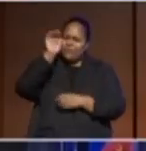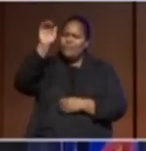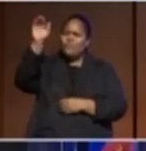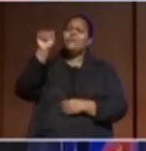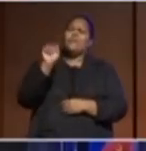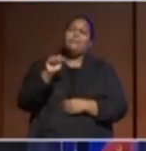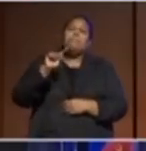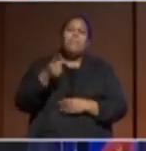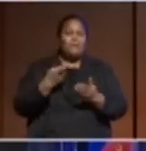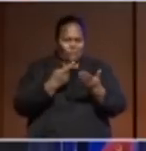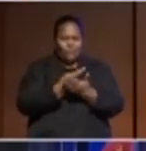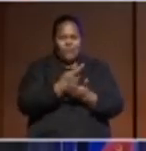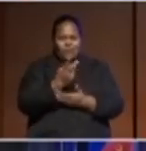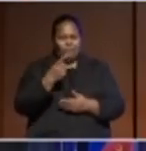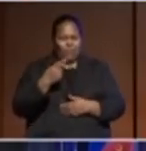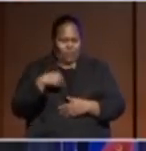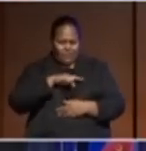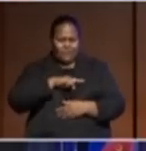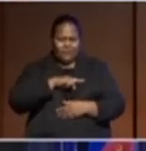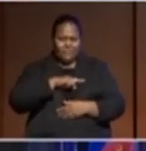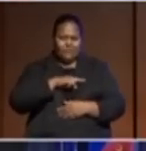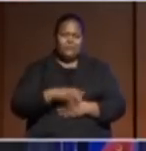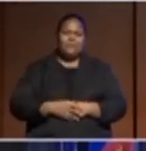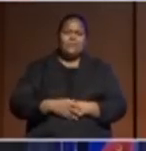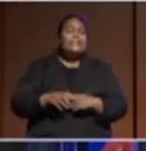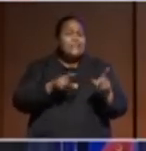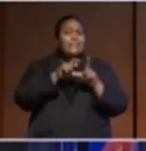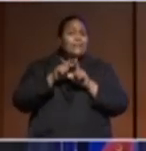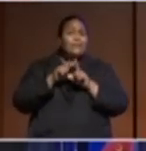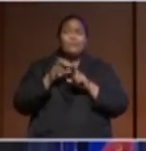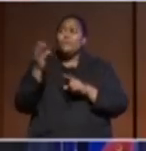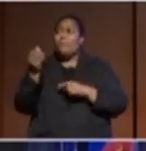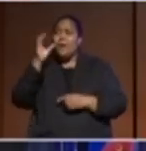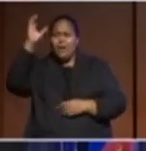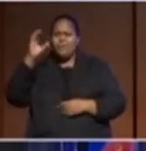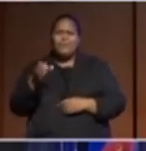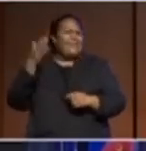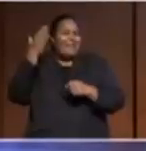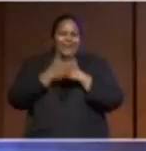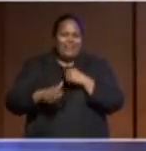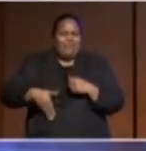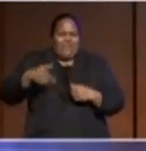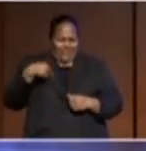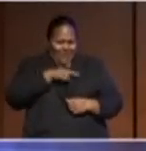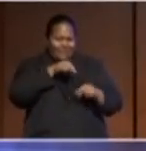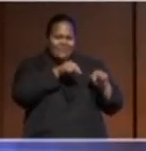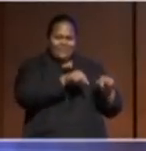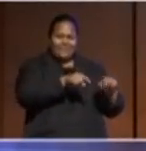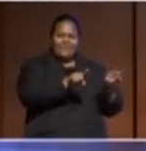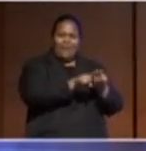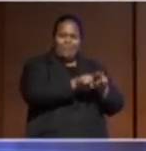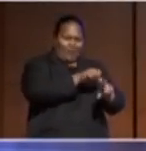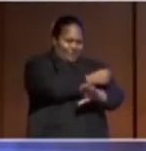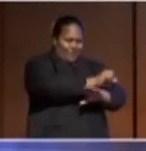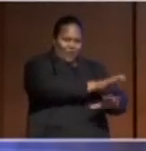Tuvalu. I know it's difficult at times for I guess for the bigger countries that don't see the actual impacts of climate change like sea level rise.